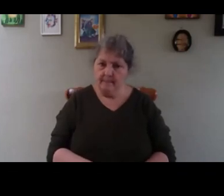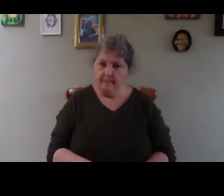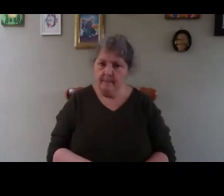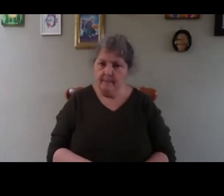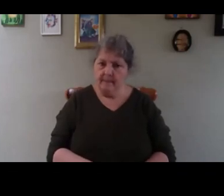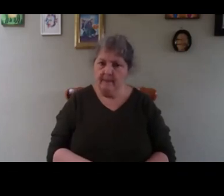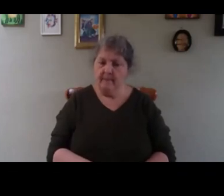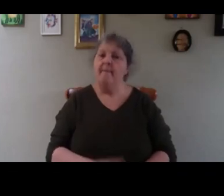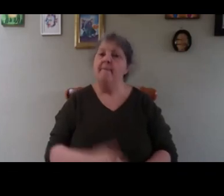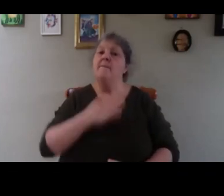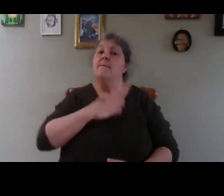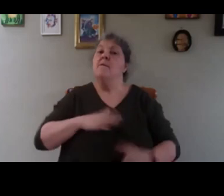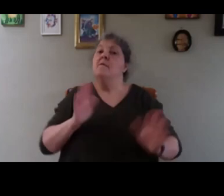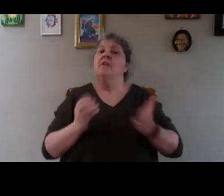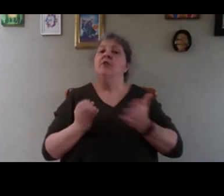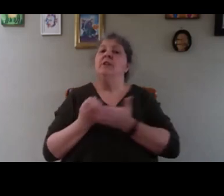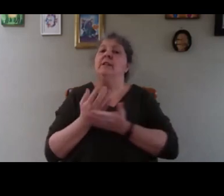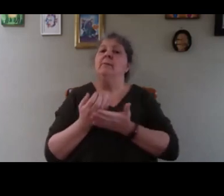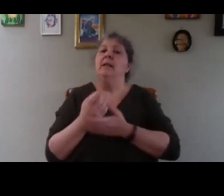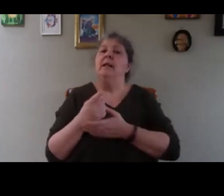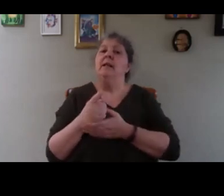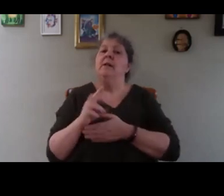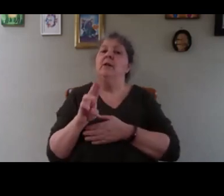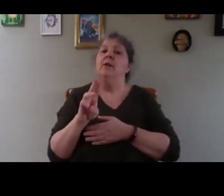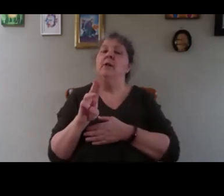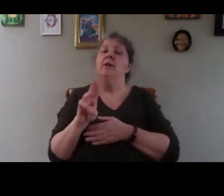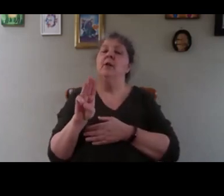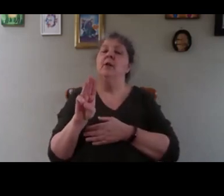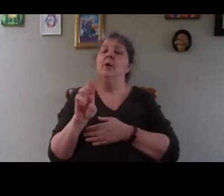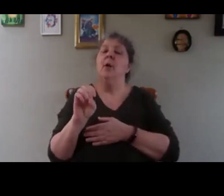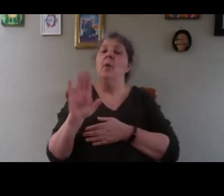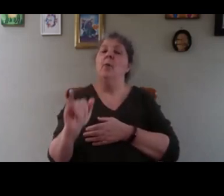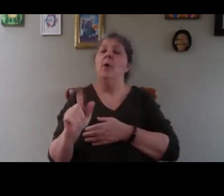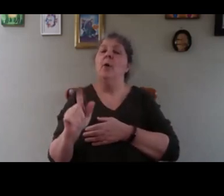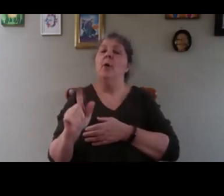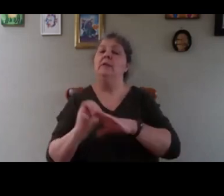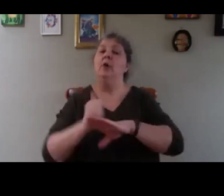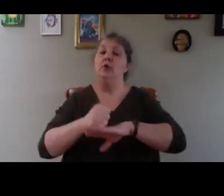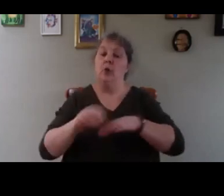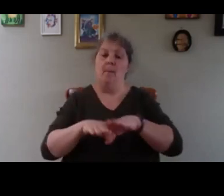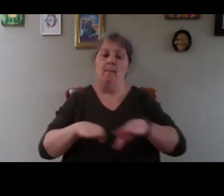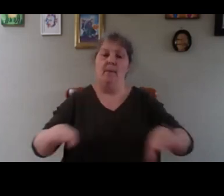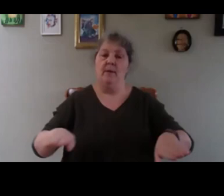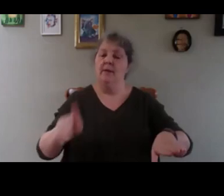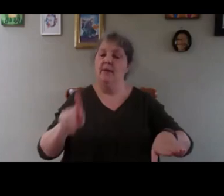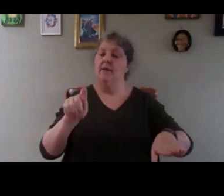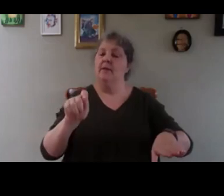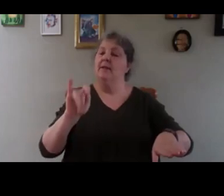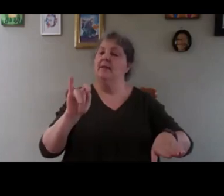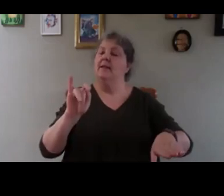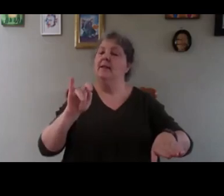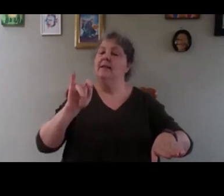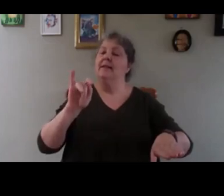I just explained there that polythene is on top of the timber. You have the timber, you have the polythene